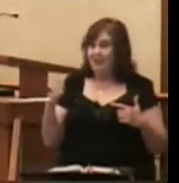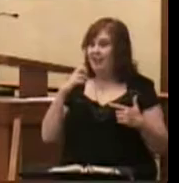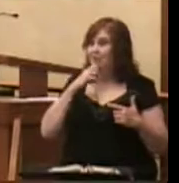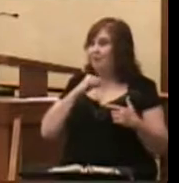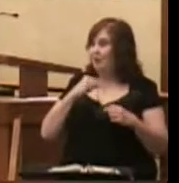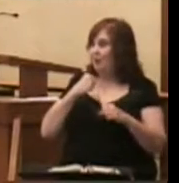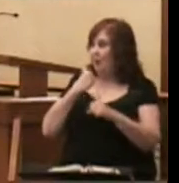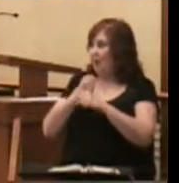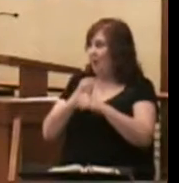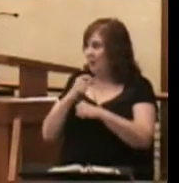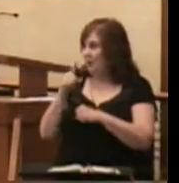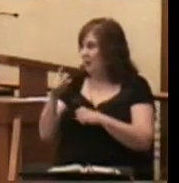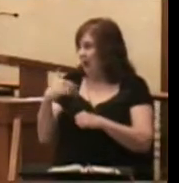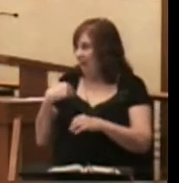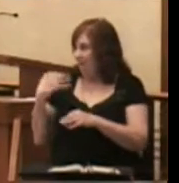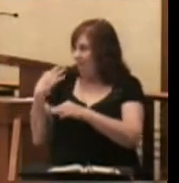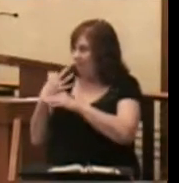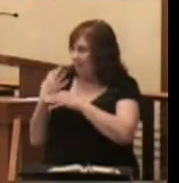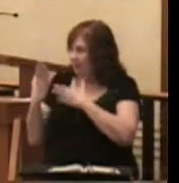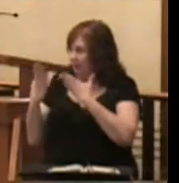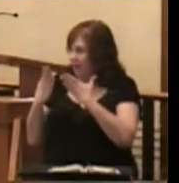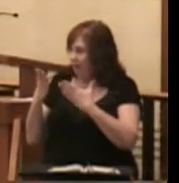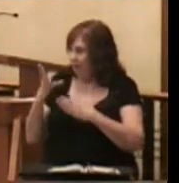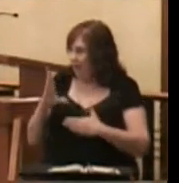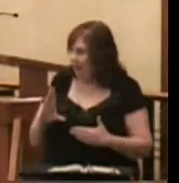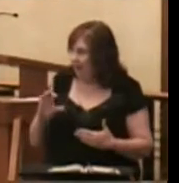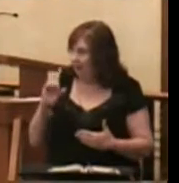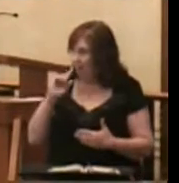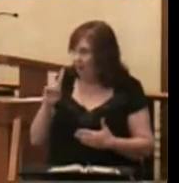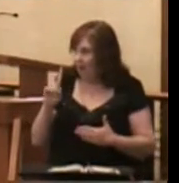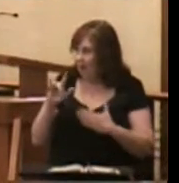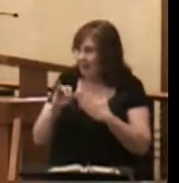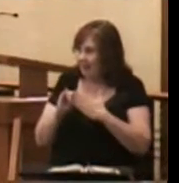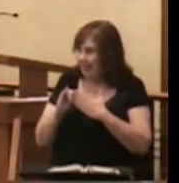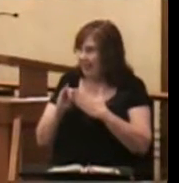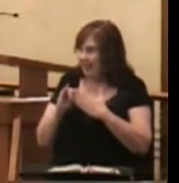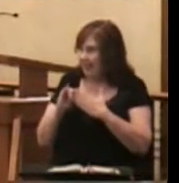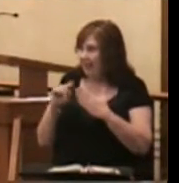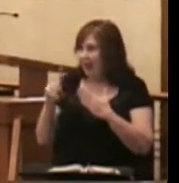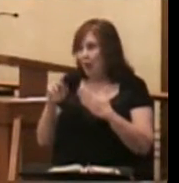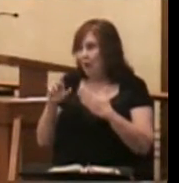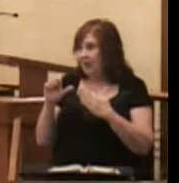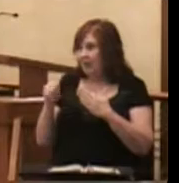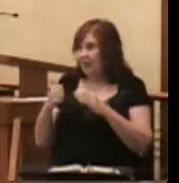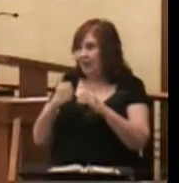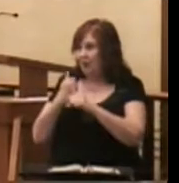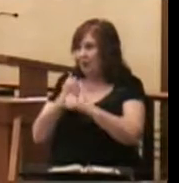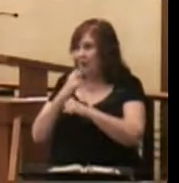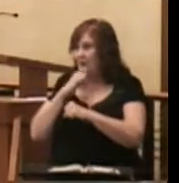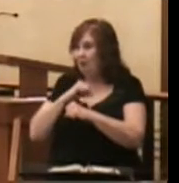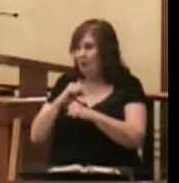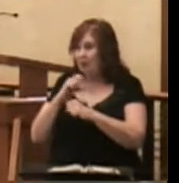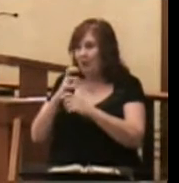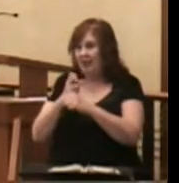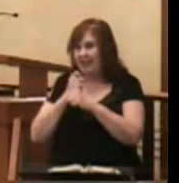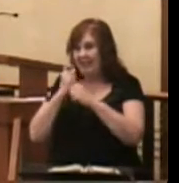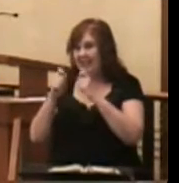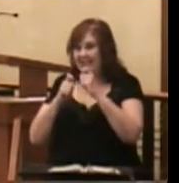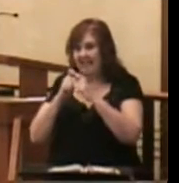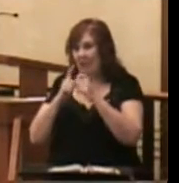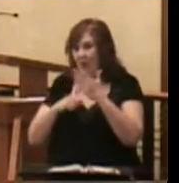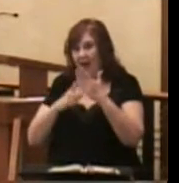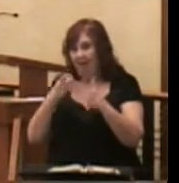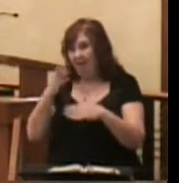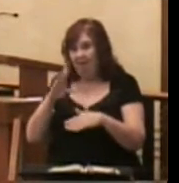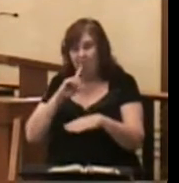old and you have faithfully served God for that century and decade, you will get exactly what God